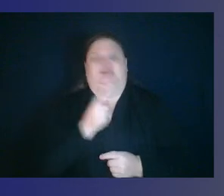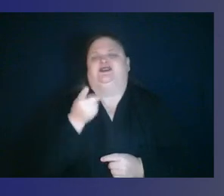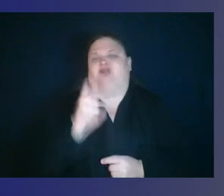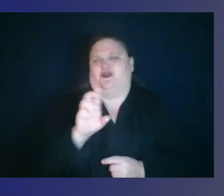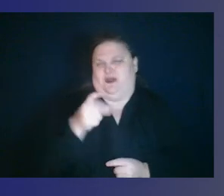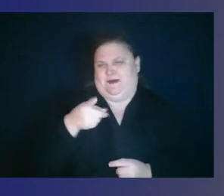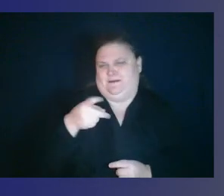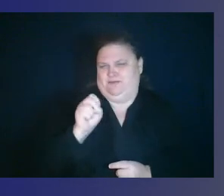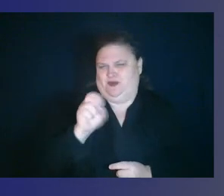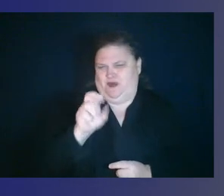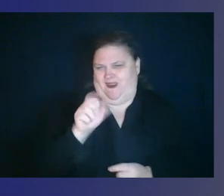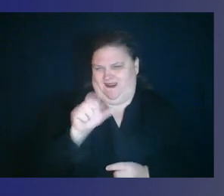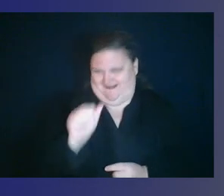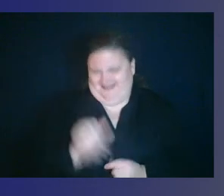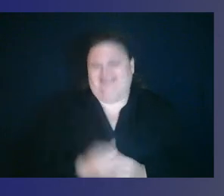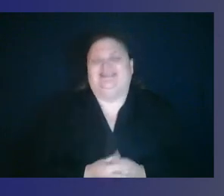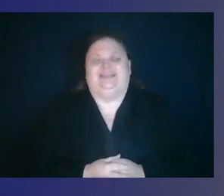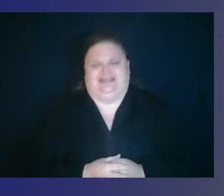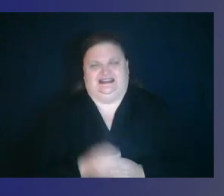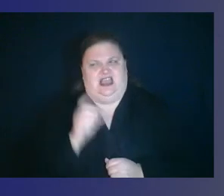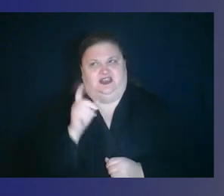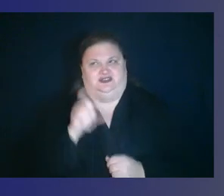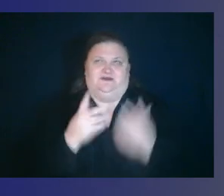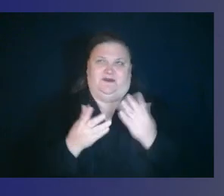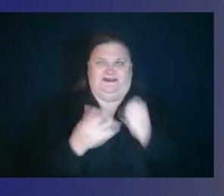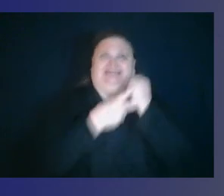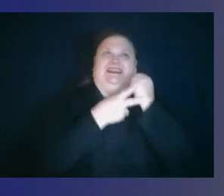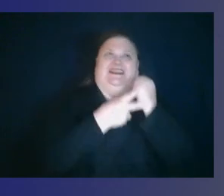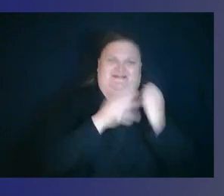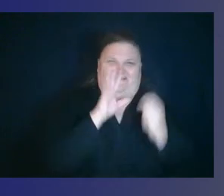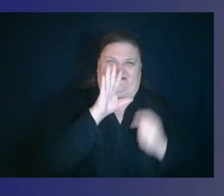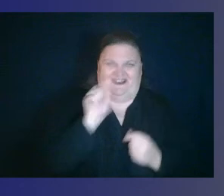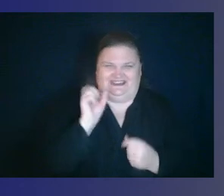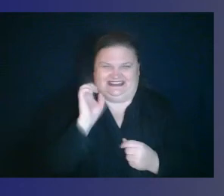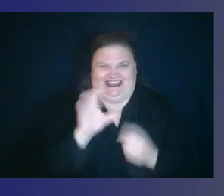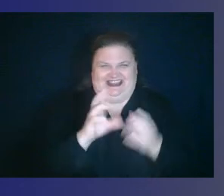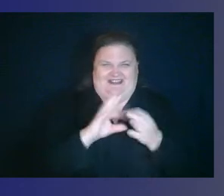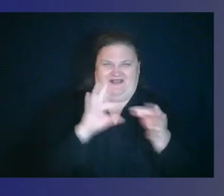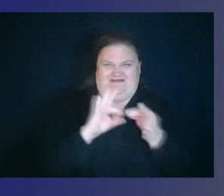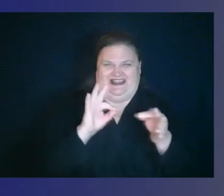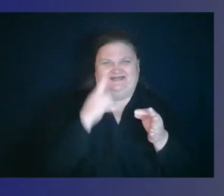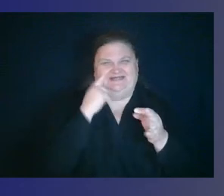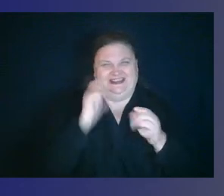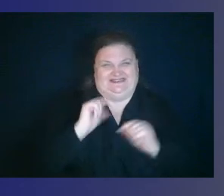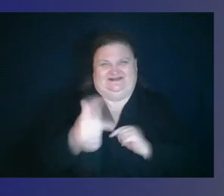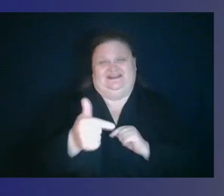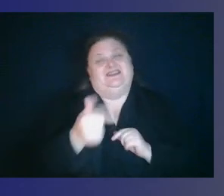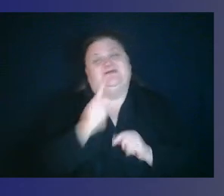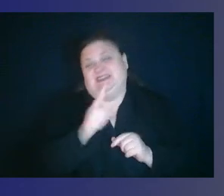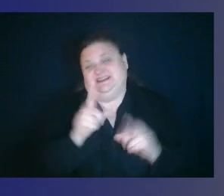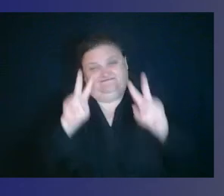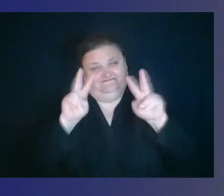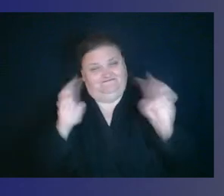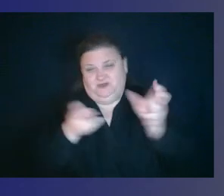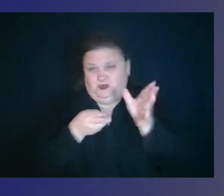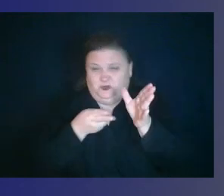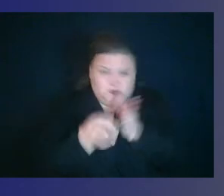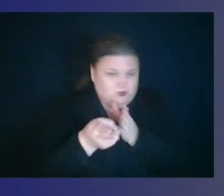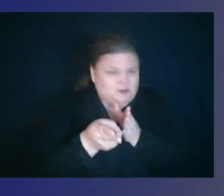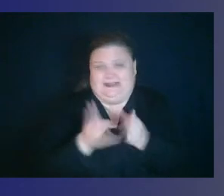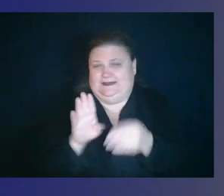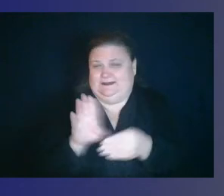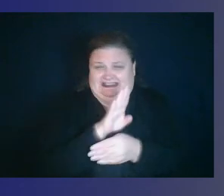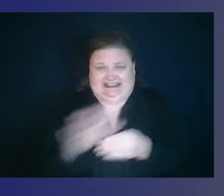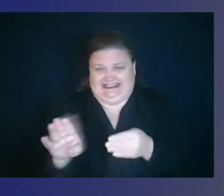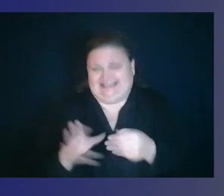second, uh, comment I made just before this question was made and that being in the truth business, uh, that not necessarily did not want to